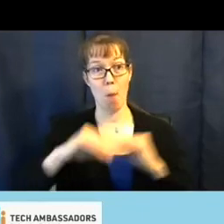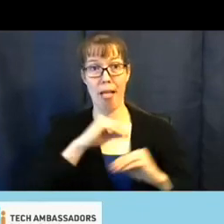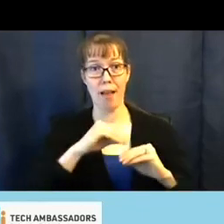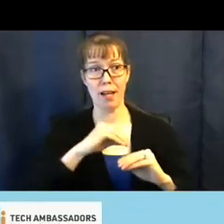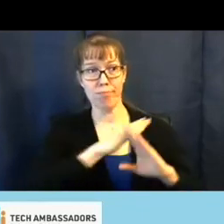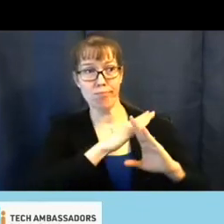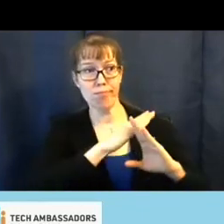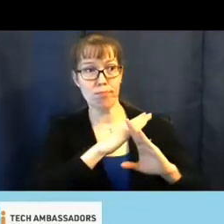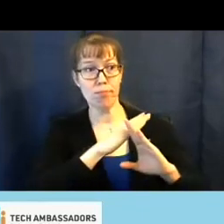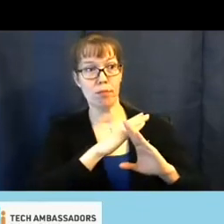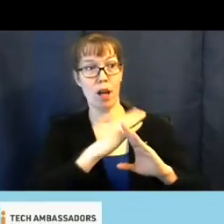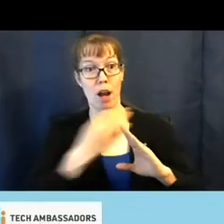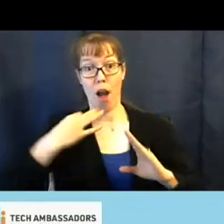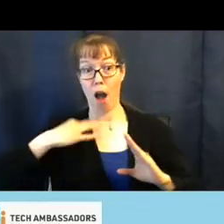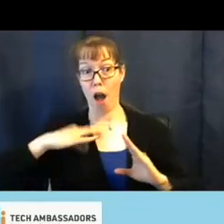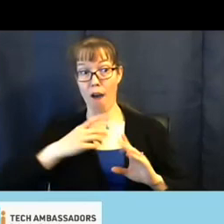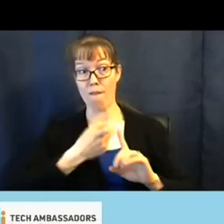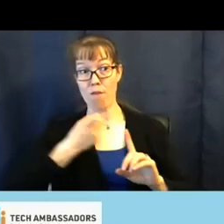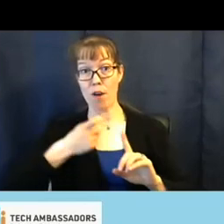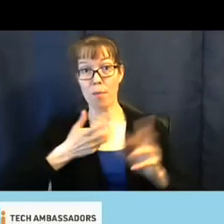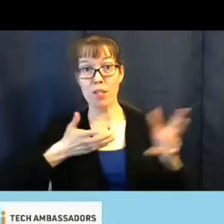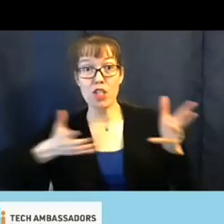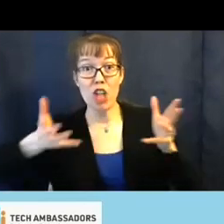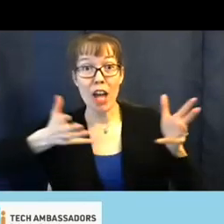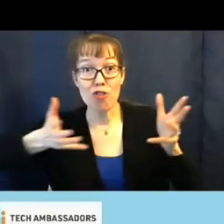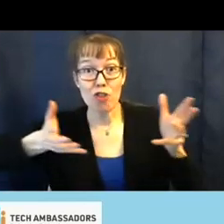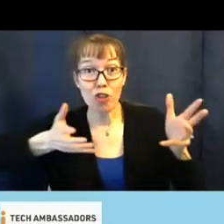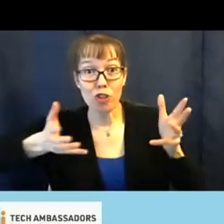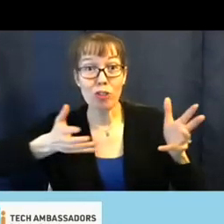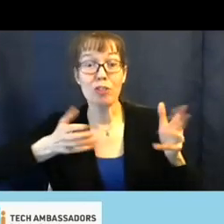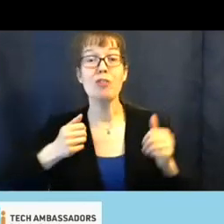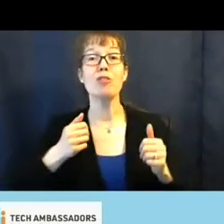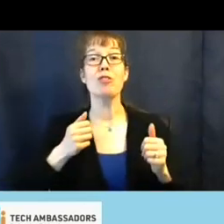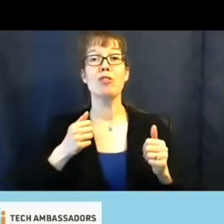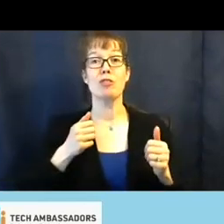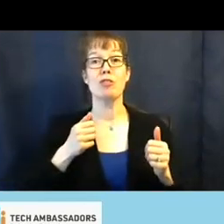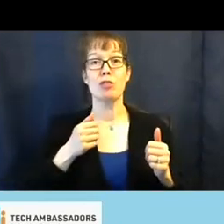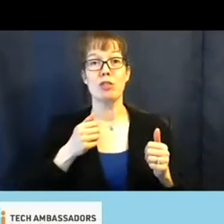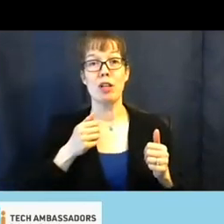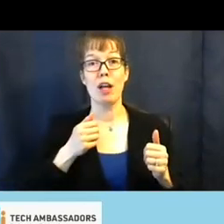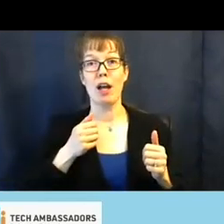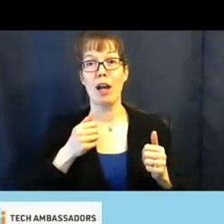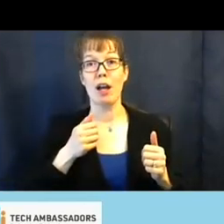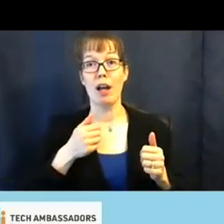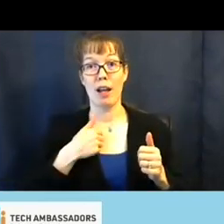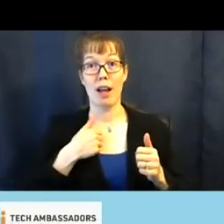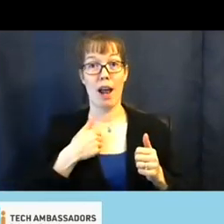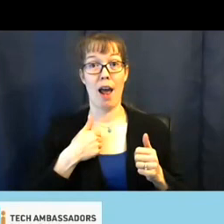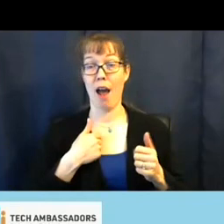with gestures that, like, I,